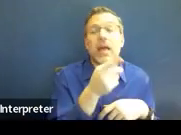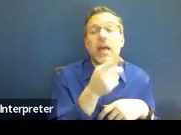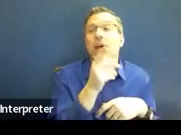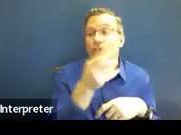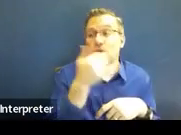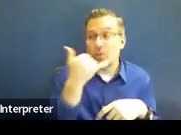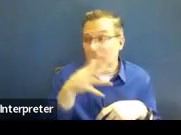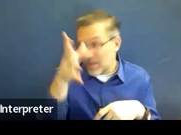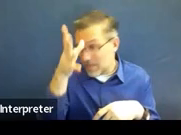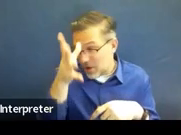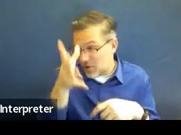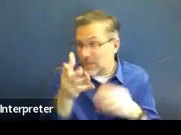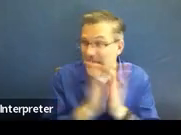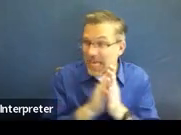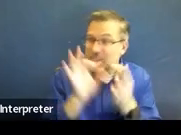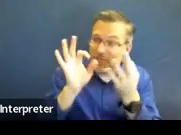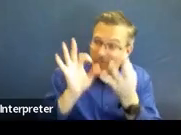Okay. Any other questions come up?